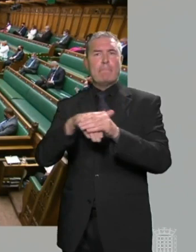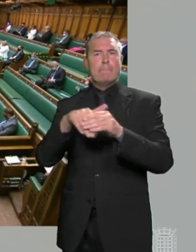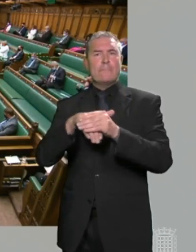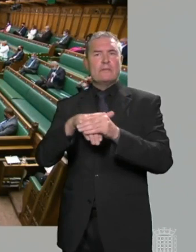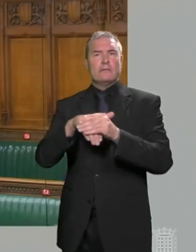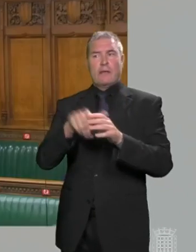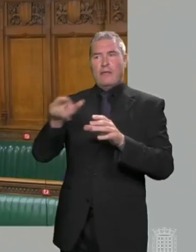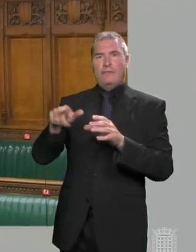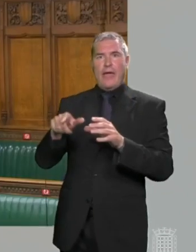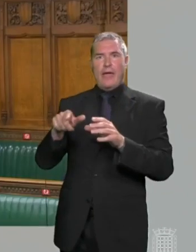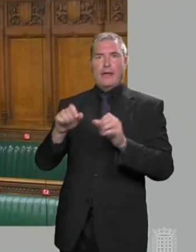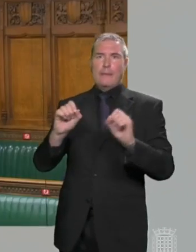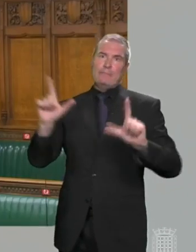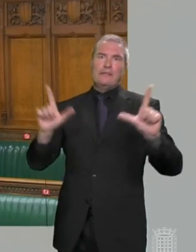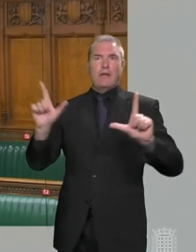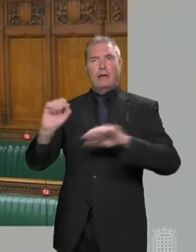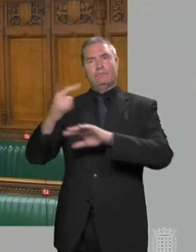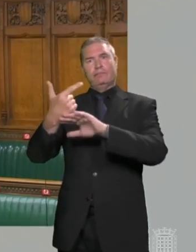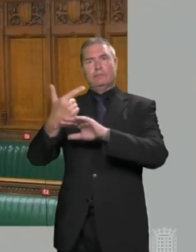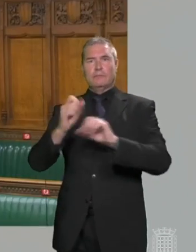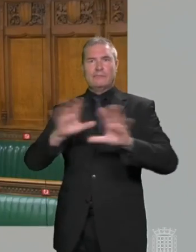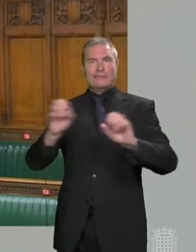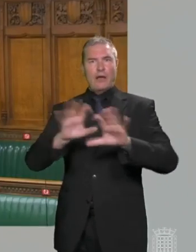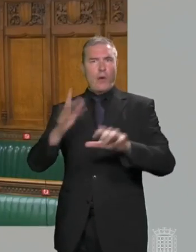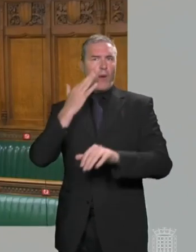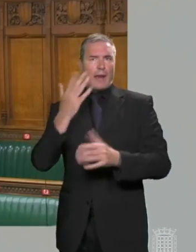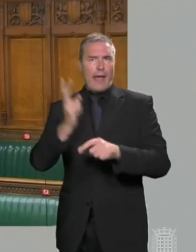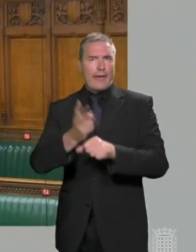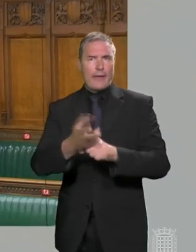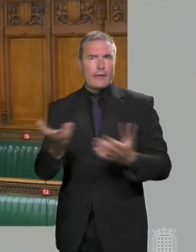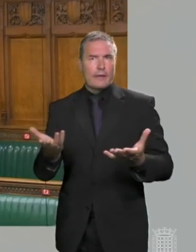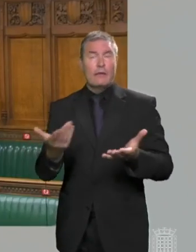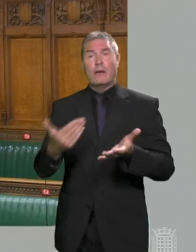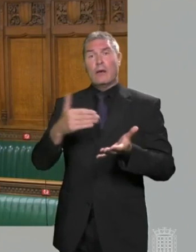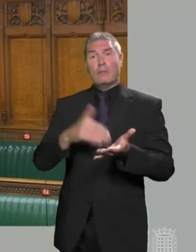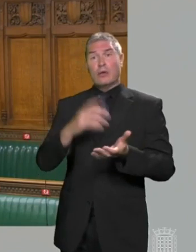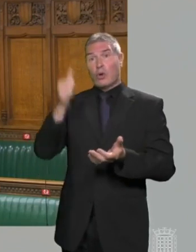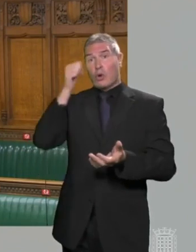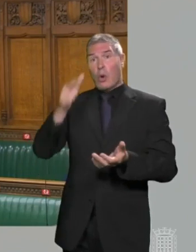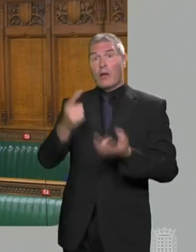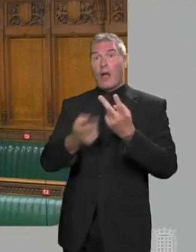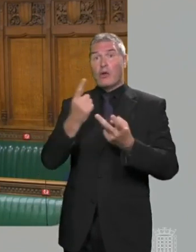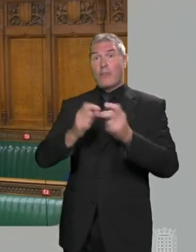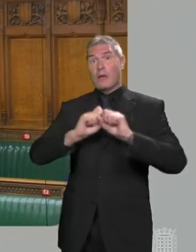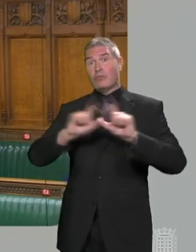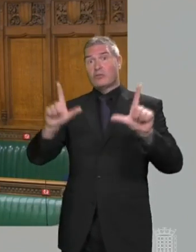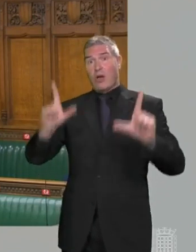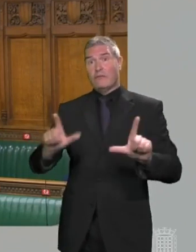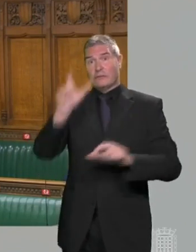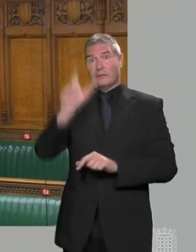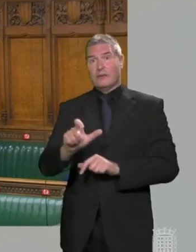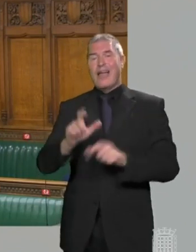their media appearances to depress Burial? And does my right hon. Friend fear having to give him a press conference at which he again